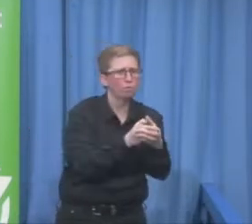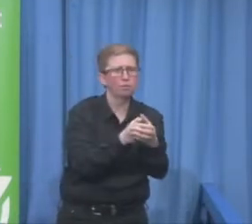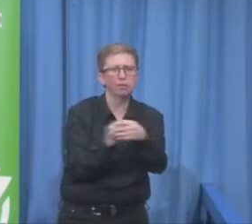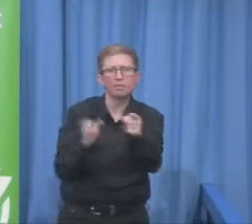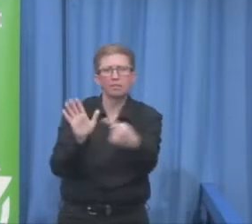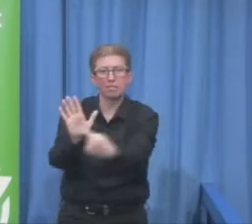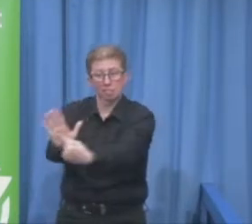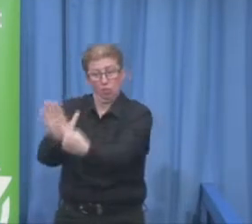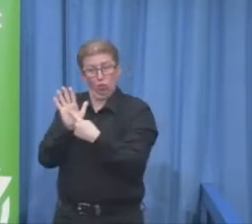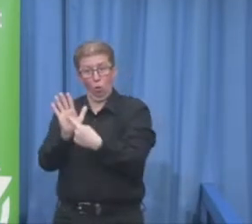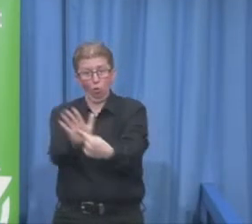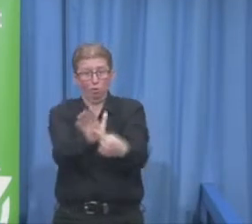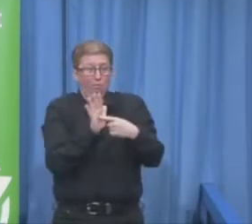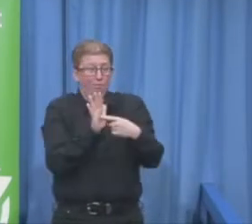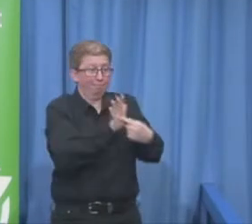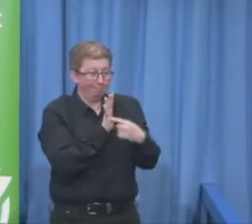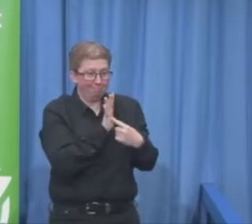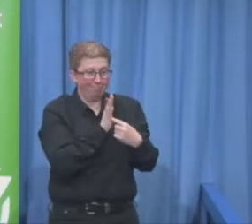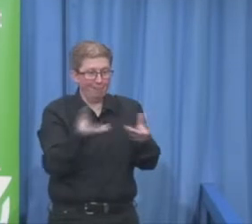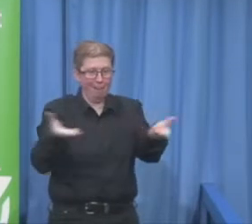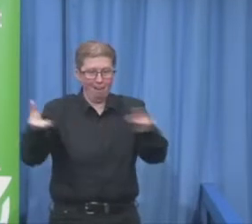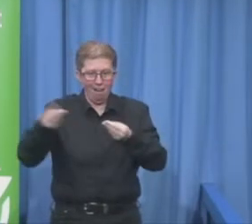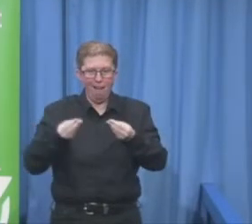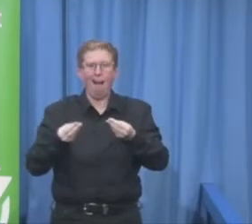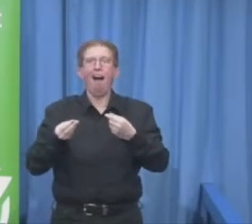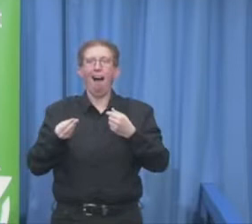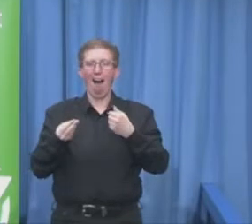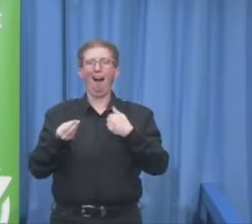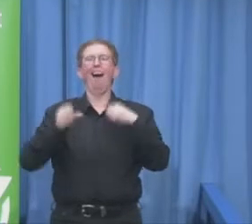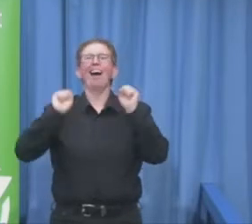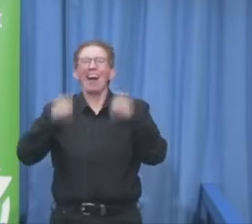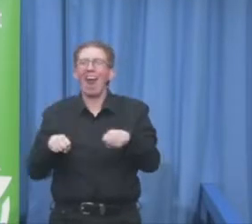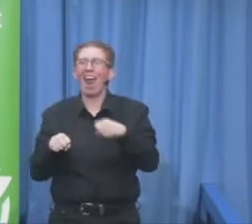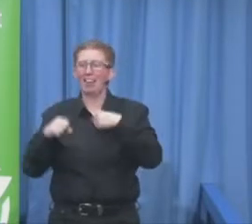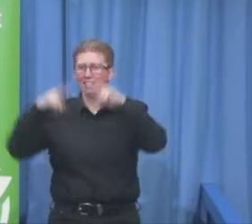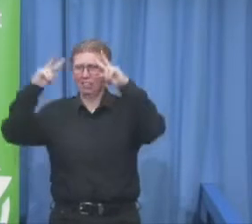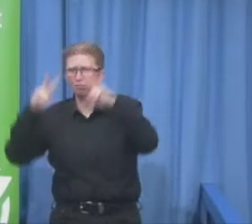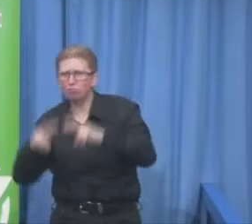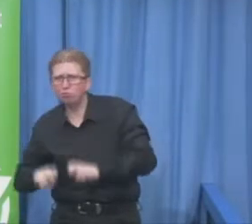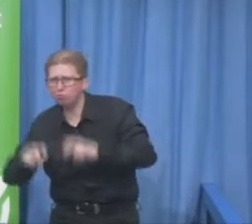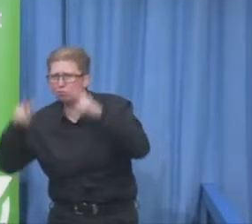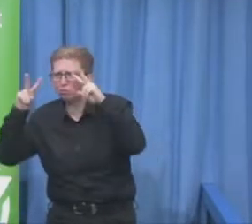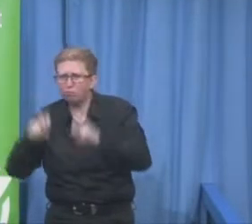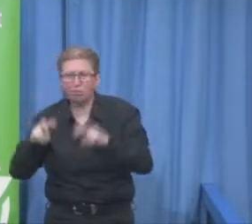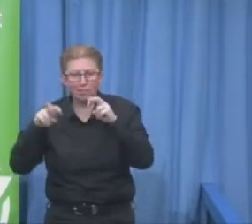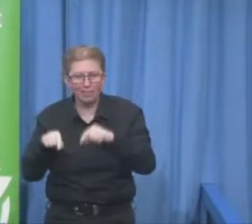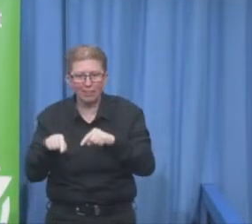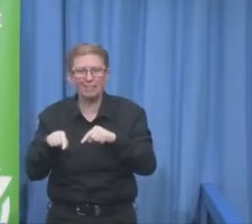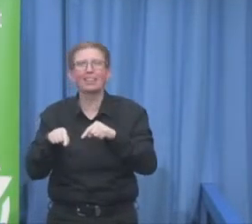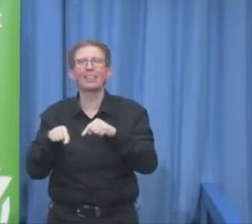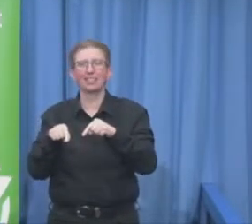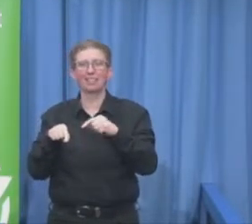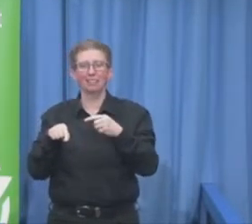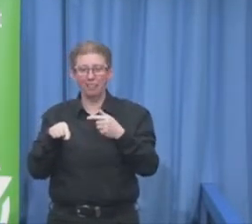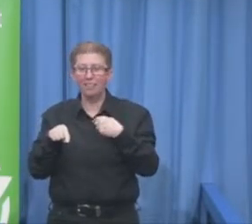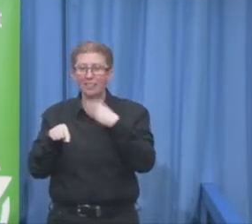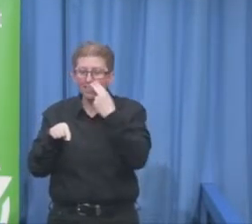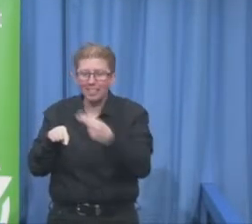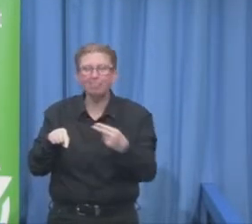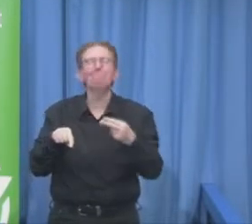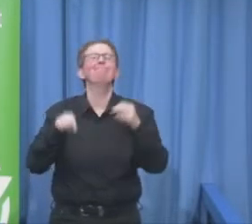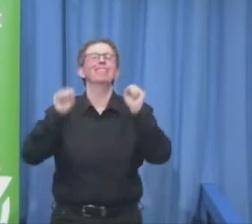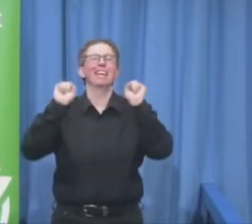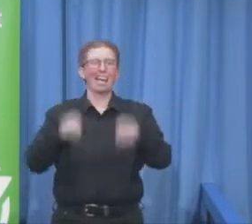implementation in specific regions. So I am talking about the regions because that's what we did this year